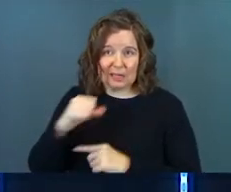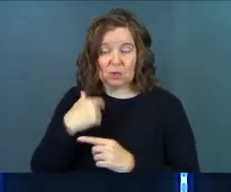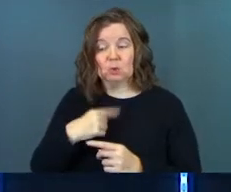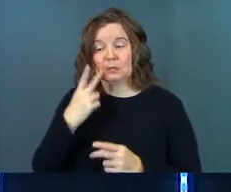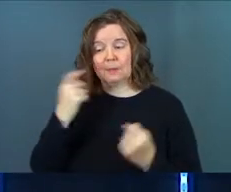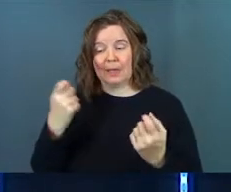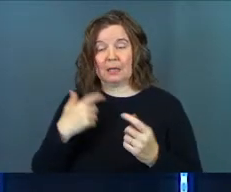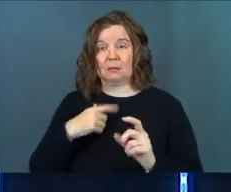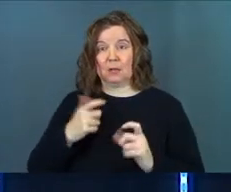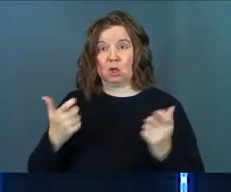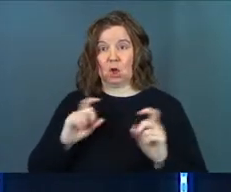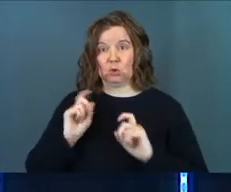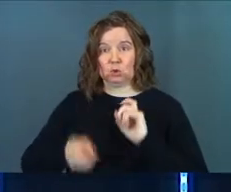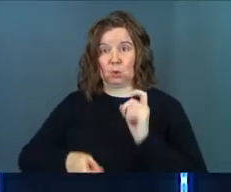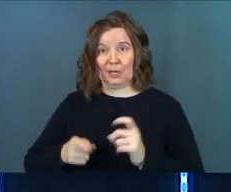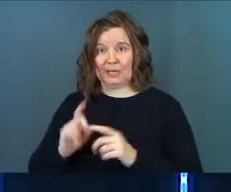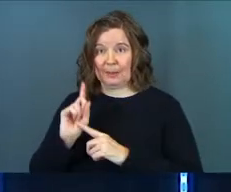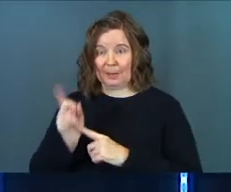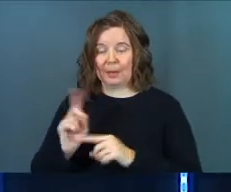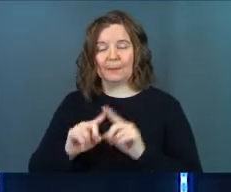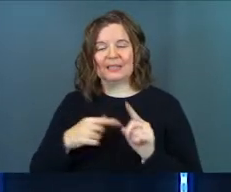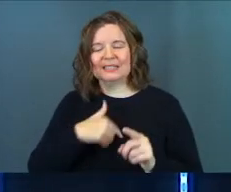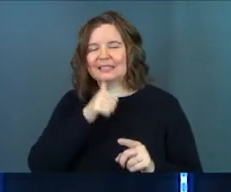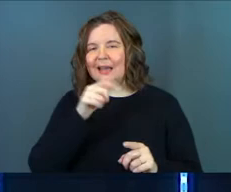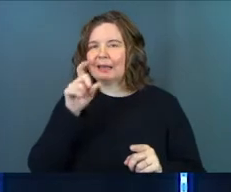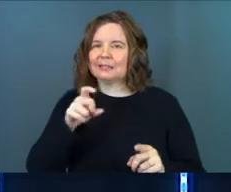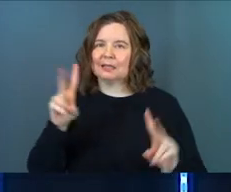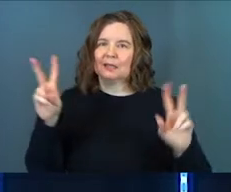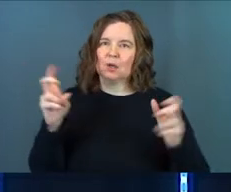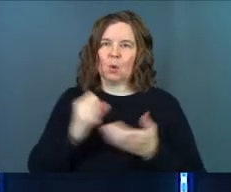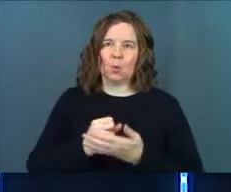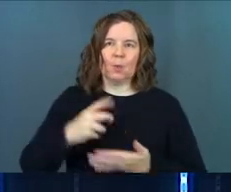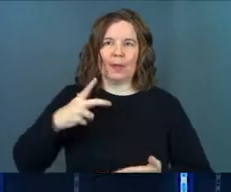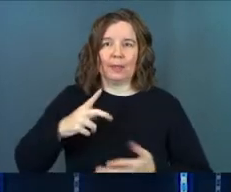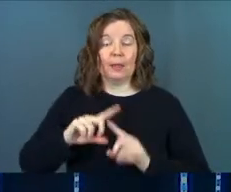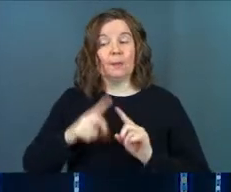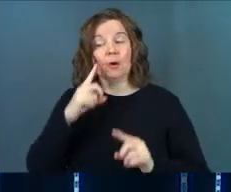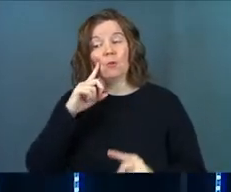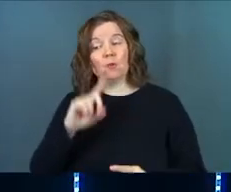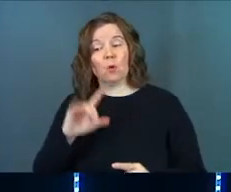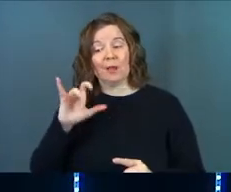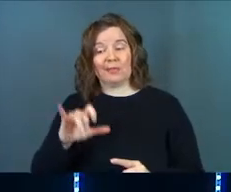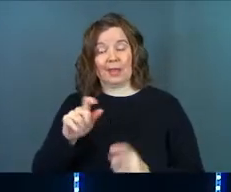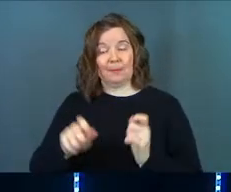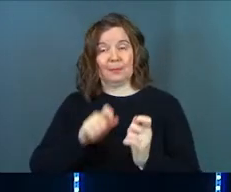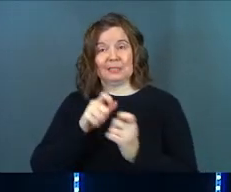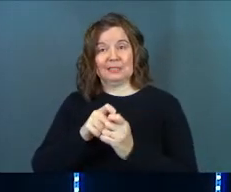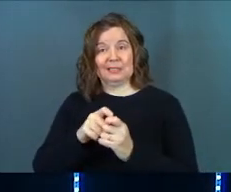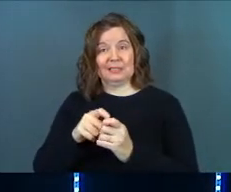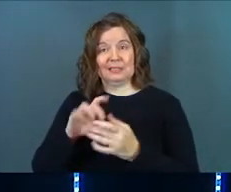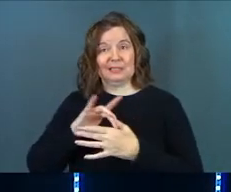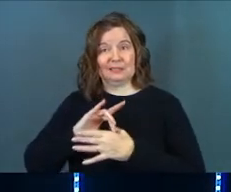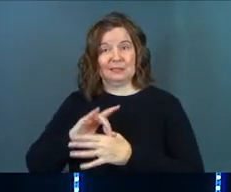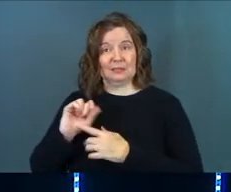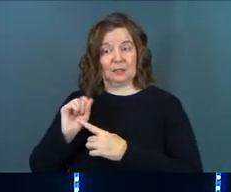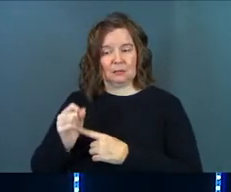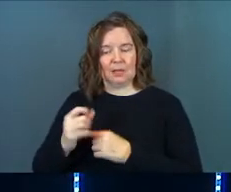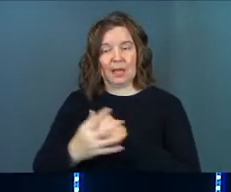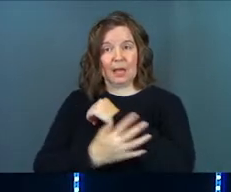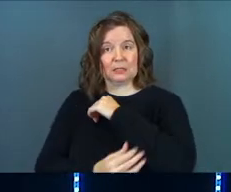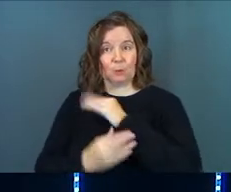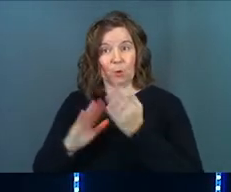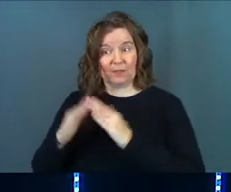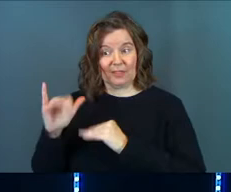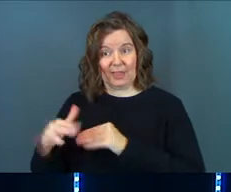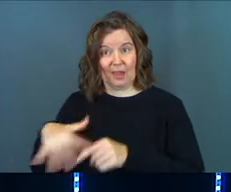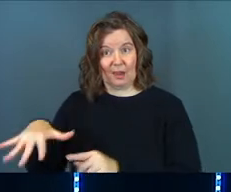see he makes a large donation here in just a minute. But he's not necessarily wealthy. But for that particular context, as poor of a